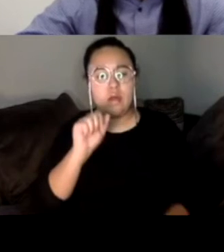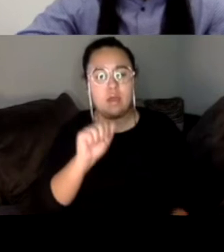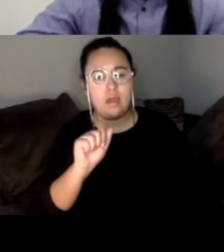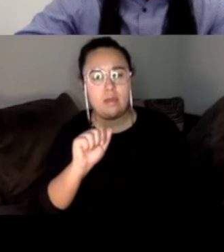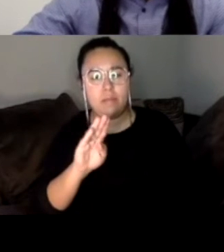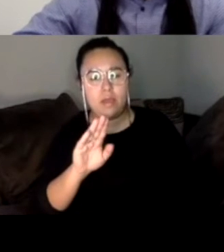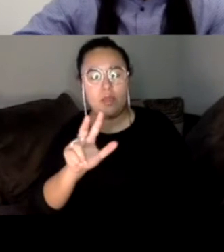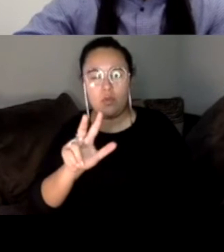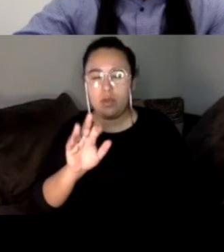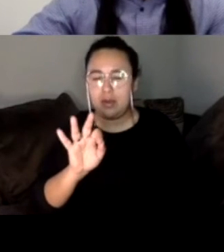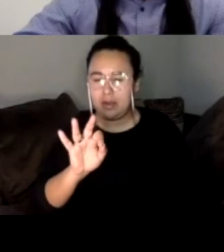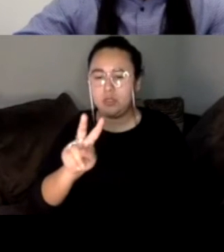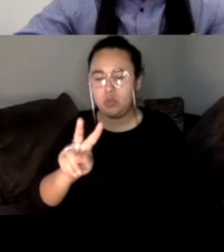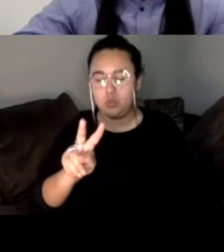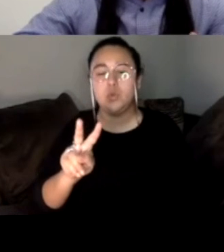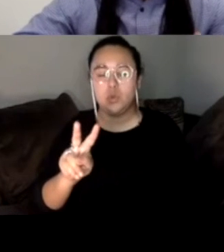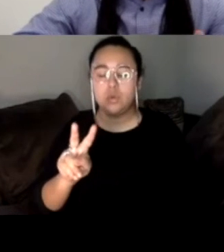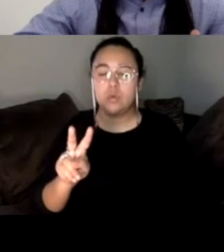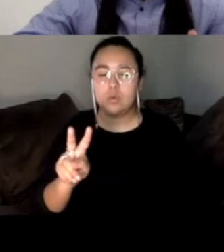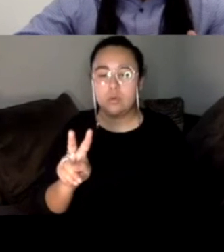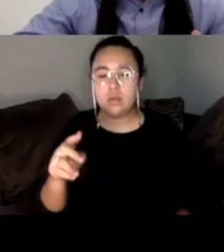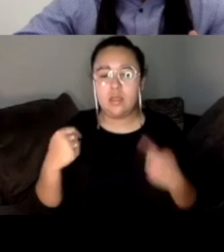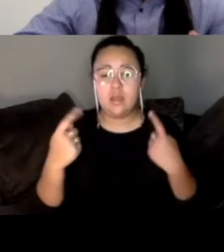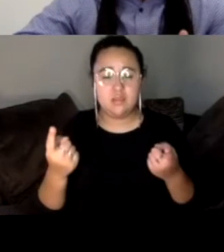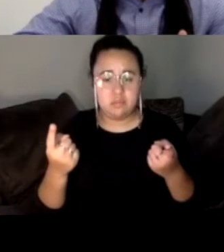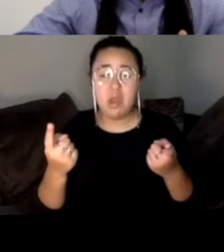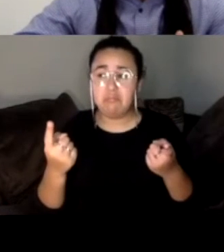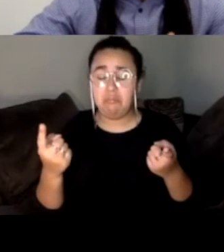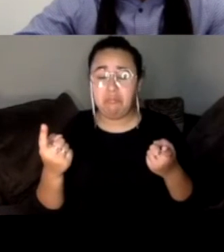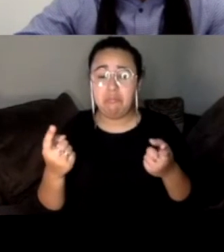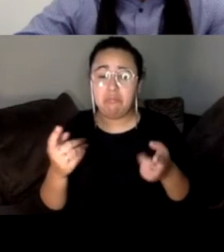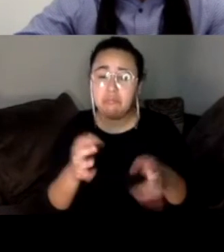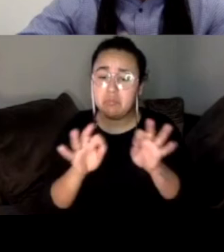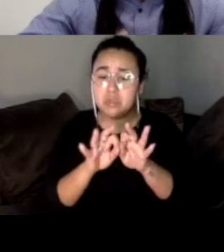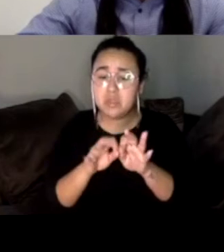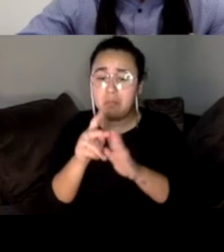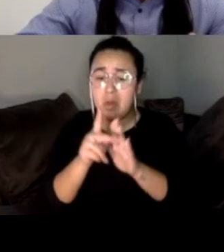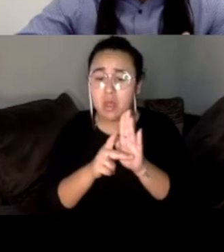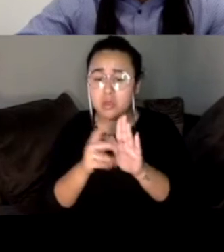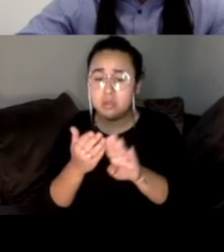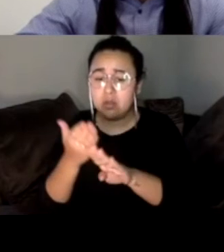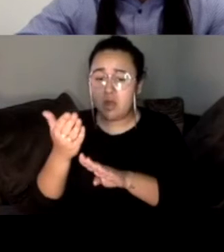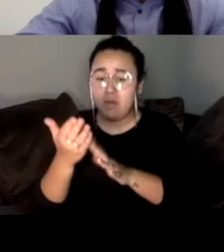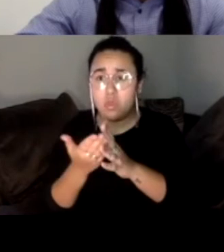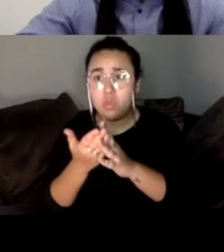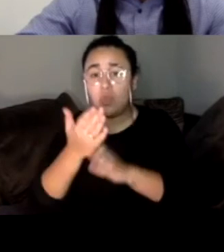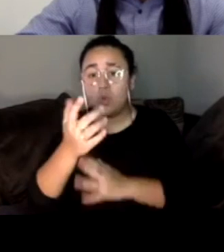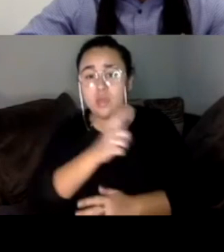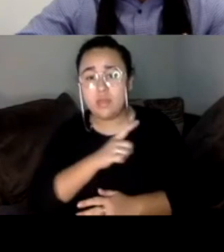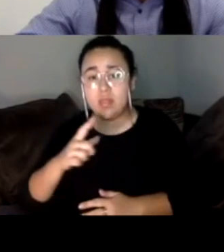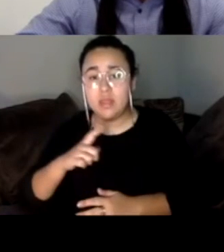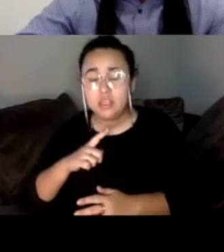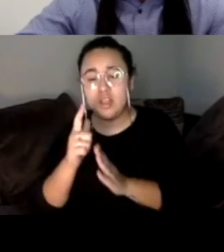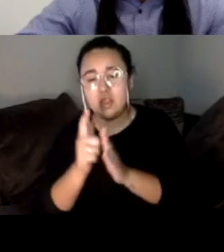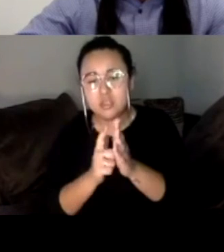um, you know, like there's, there's been like significant policy that's been like delivered or like through the legislative process that Governor